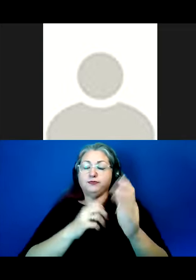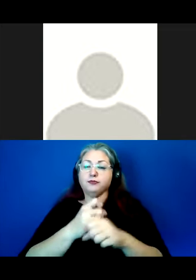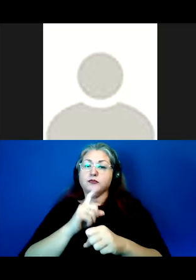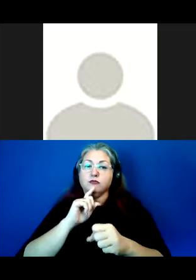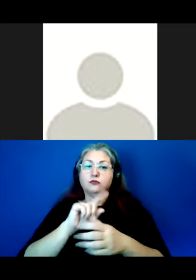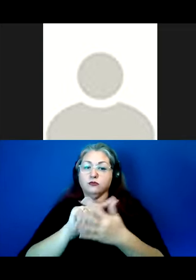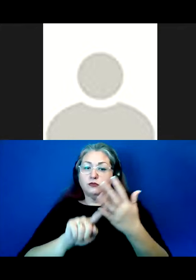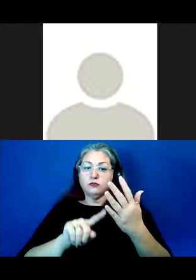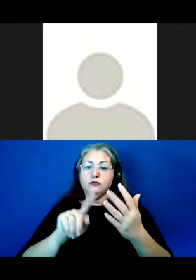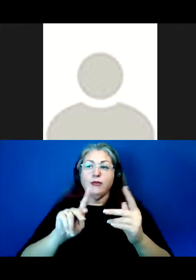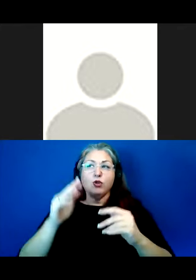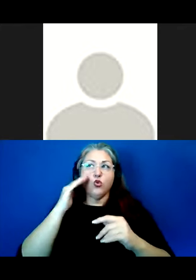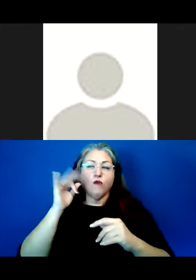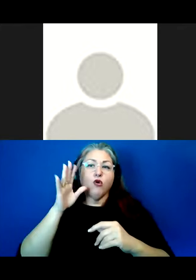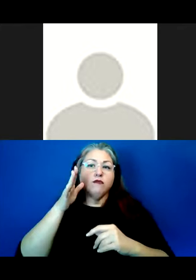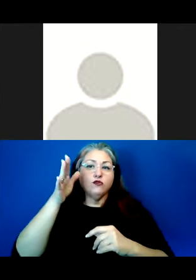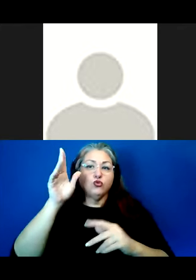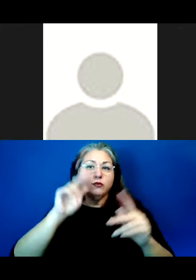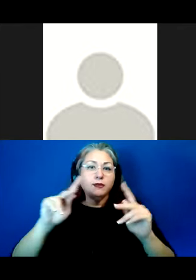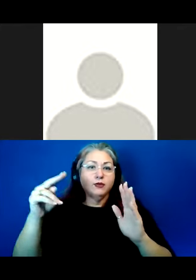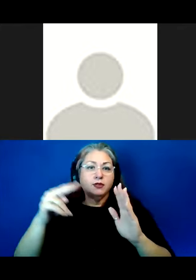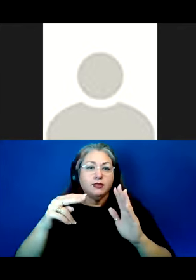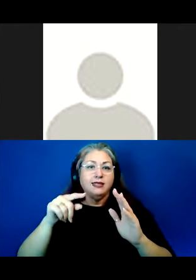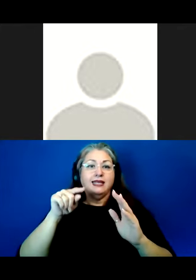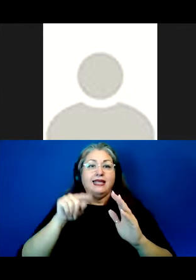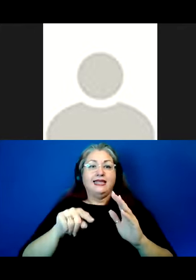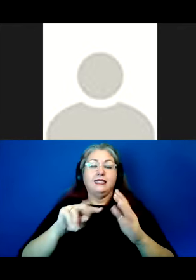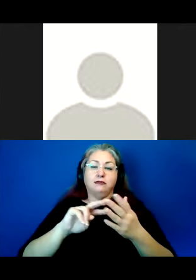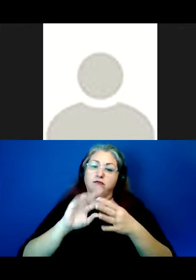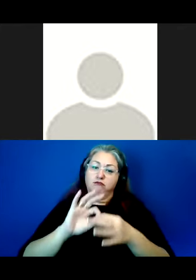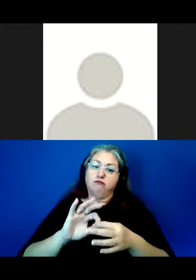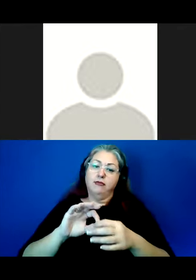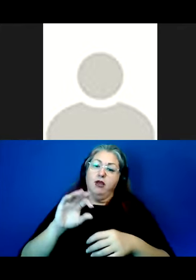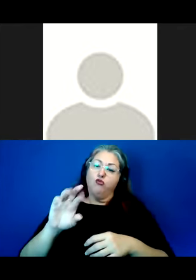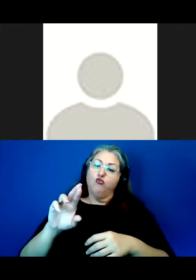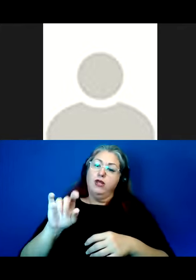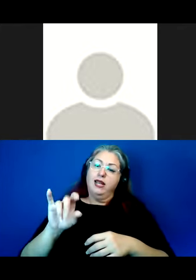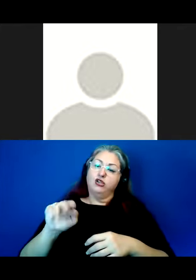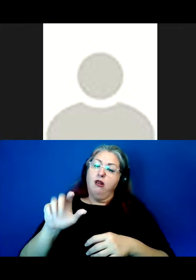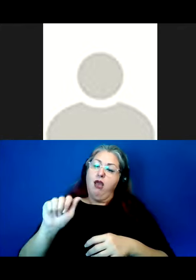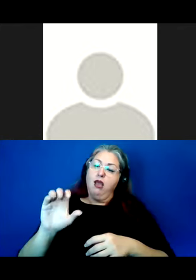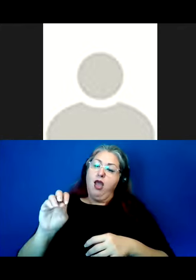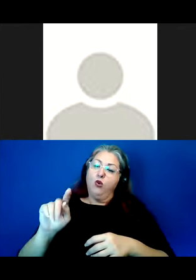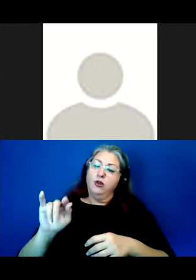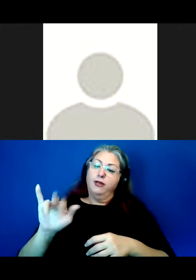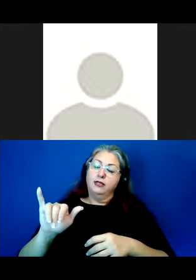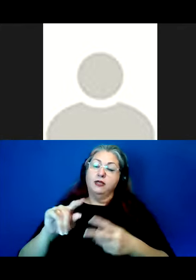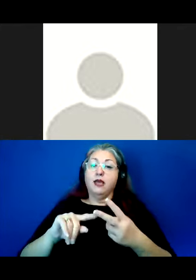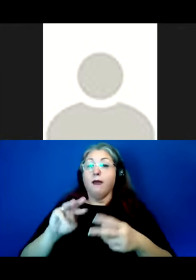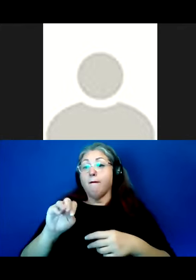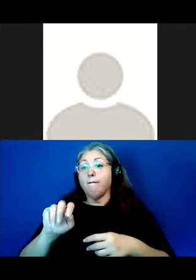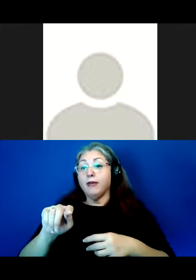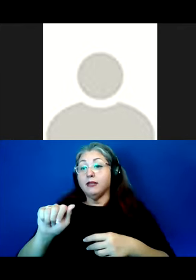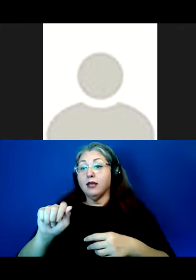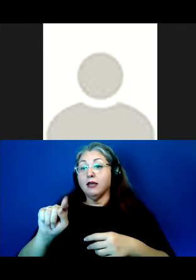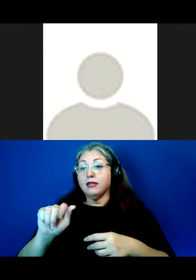protocols can be known by future users. This is a matter of relational accountability. The quality of metadata to describe